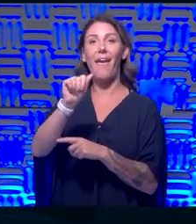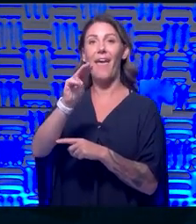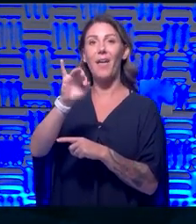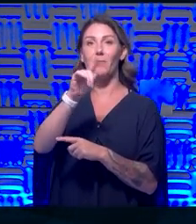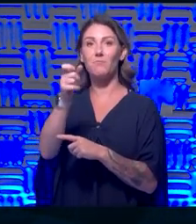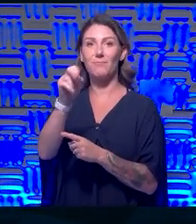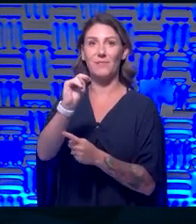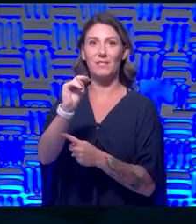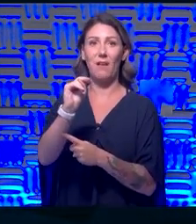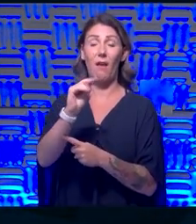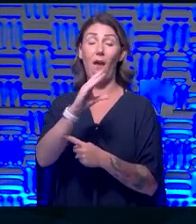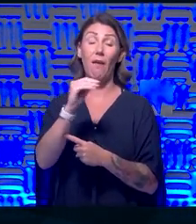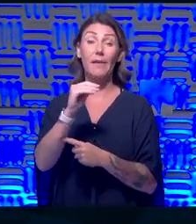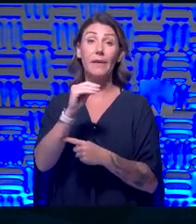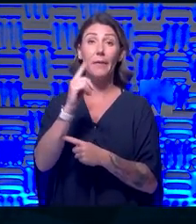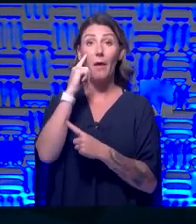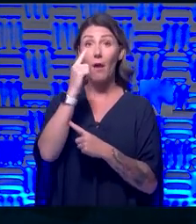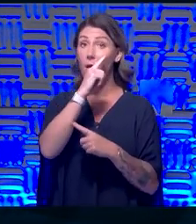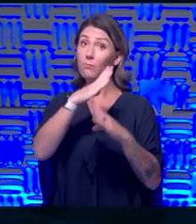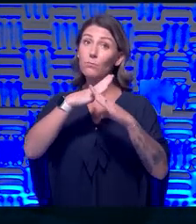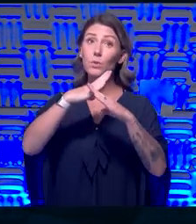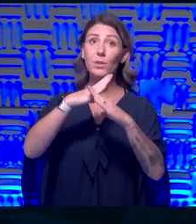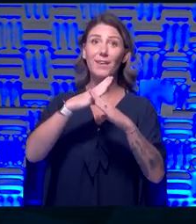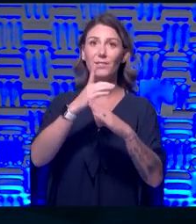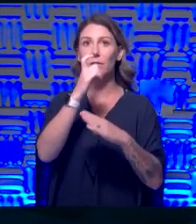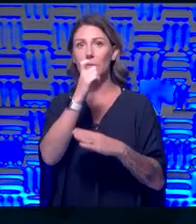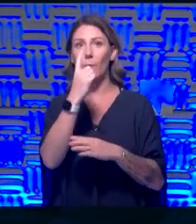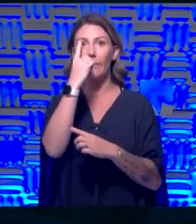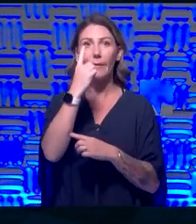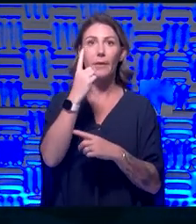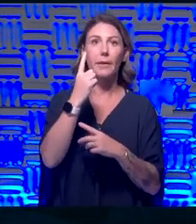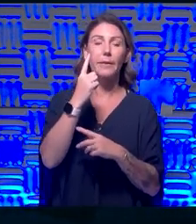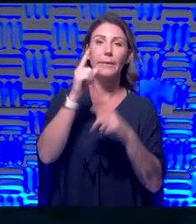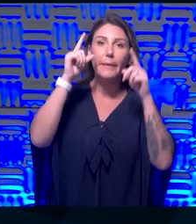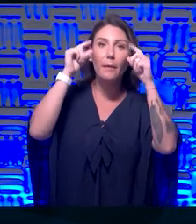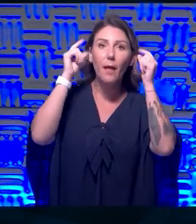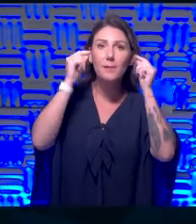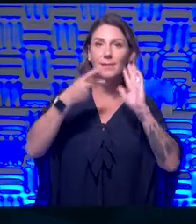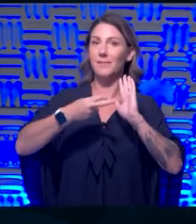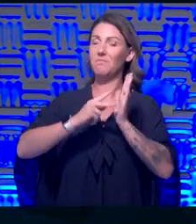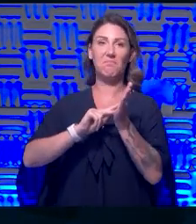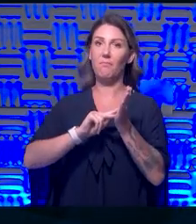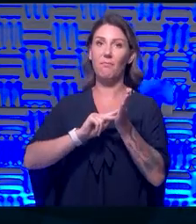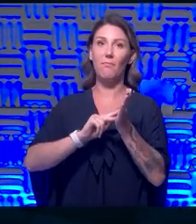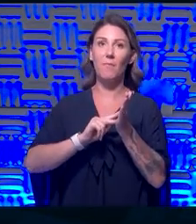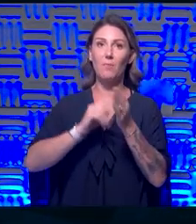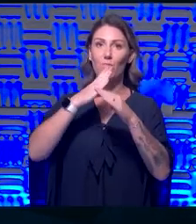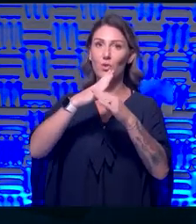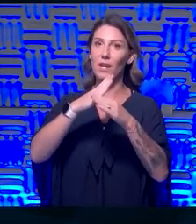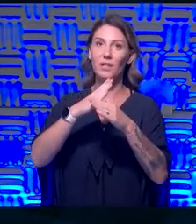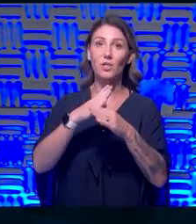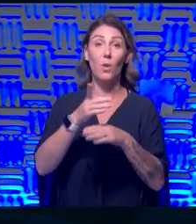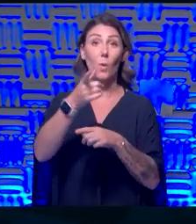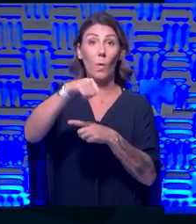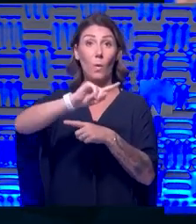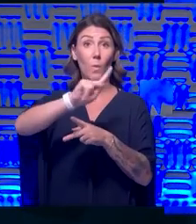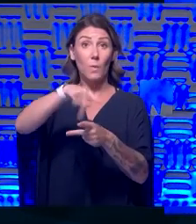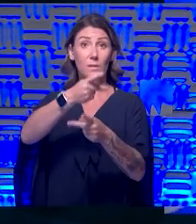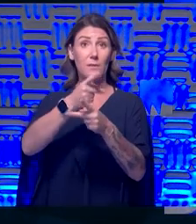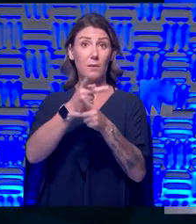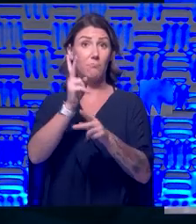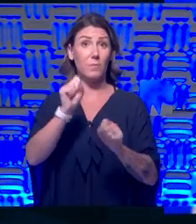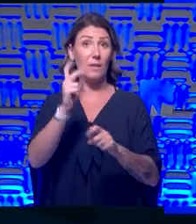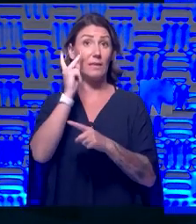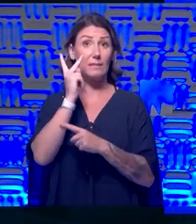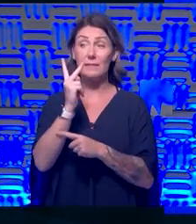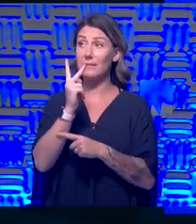certainly we don't consider glasses in the healthcare setting as eye protection. These types of eye protection that you can